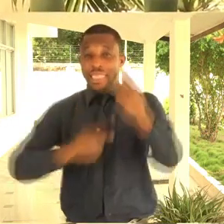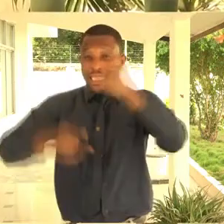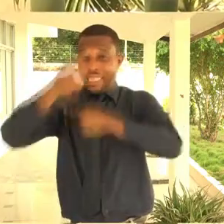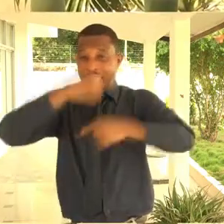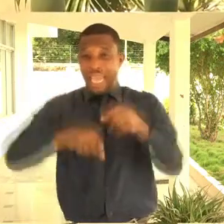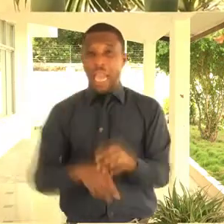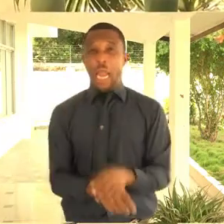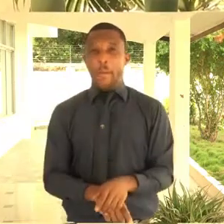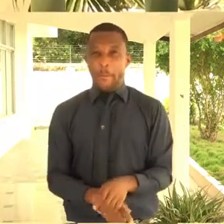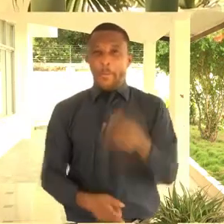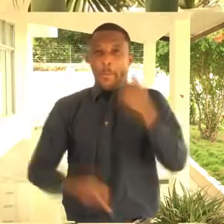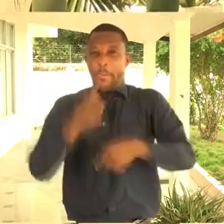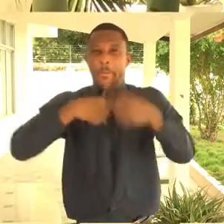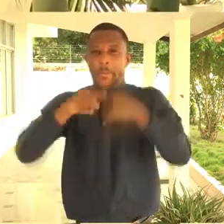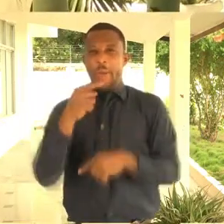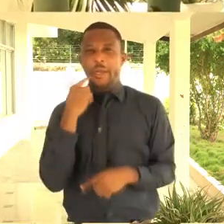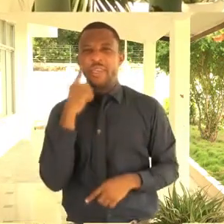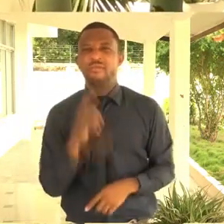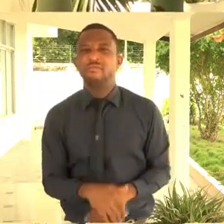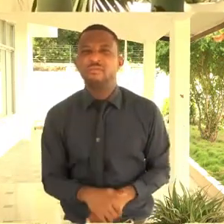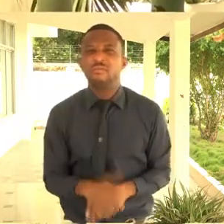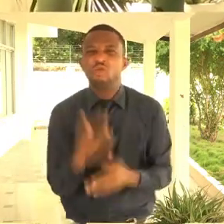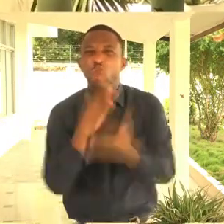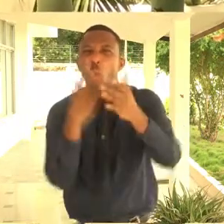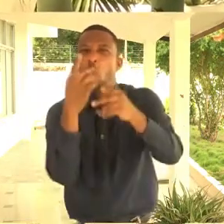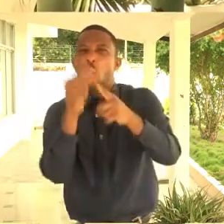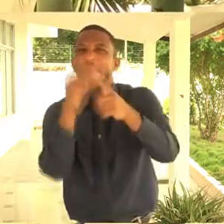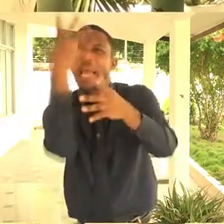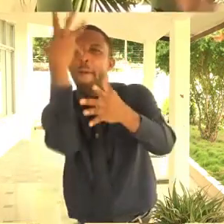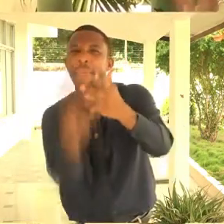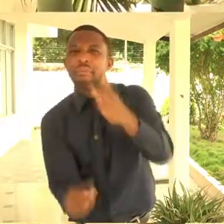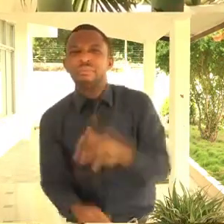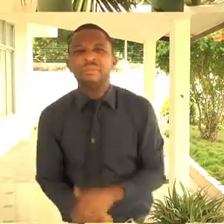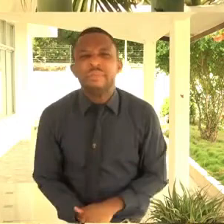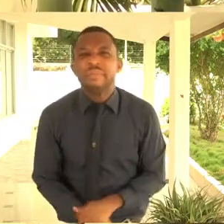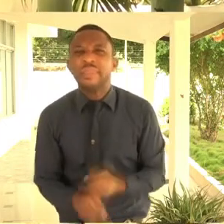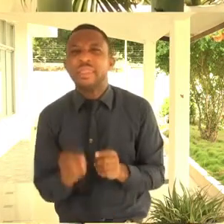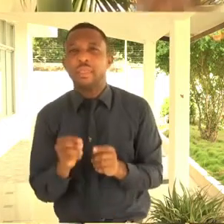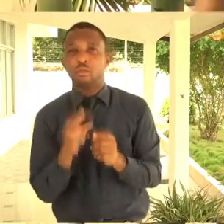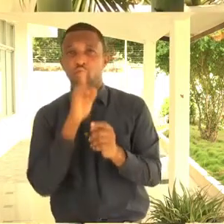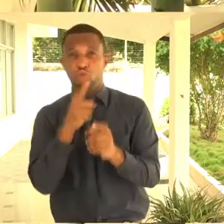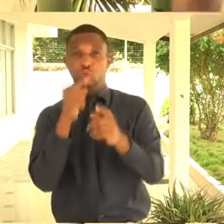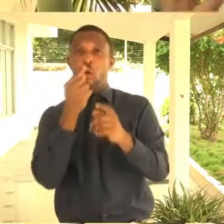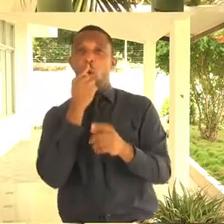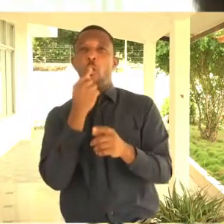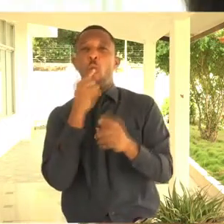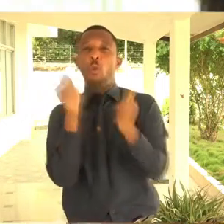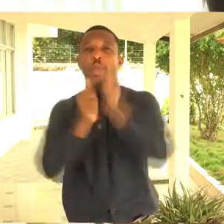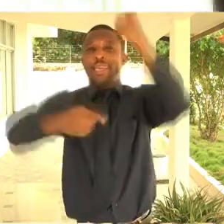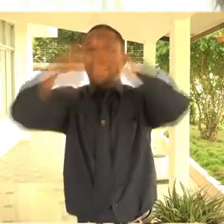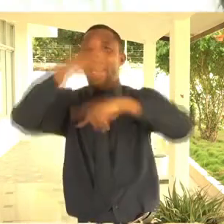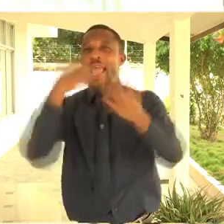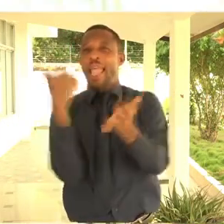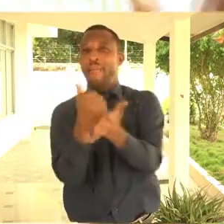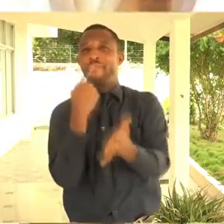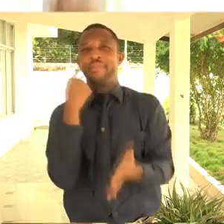give it to them. And then if we cover our mouth, it's impossible. It's not possible for them to know what you are trying